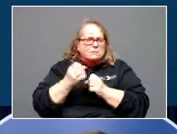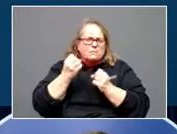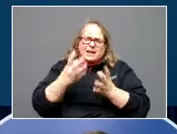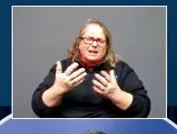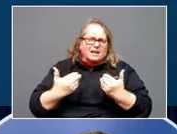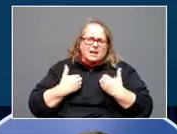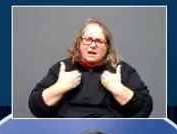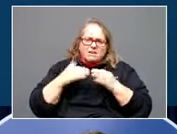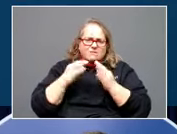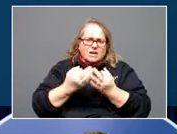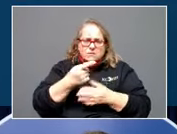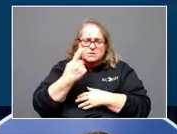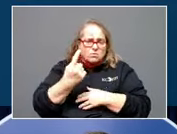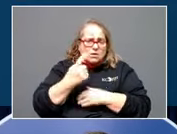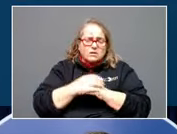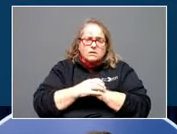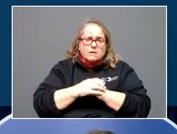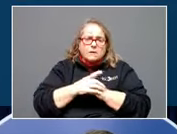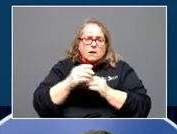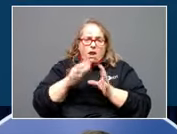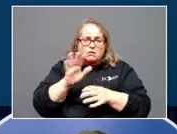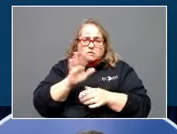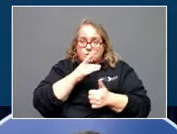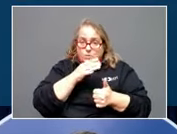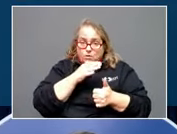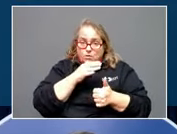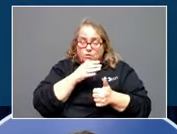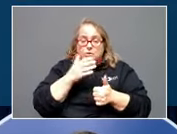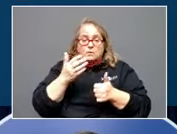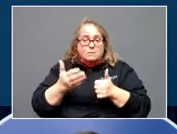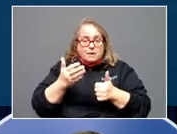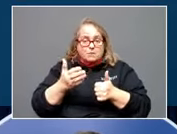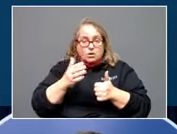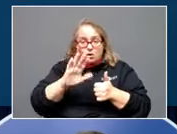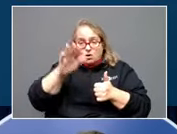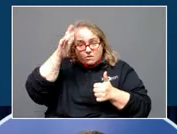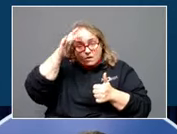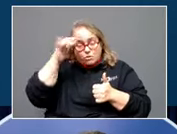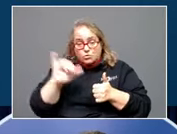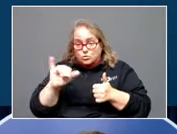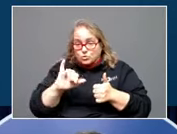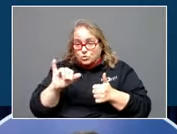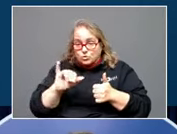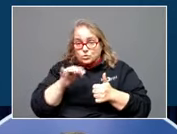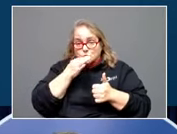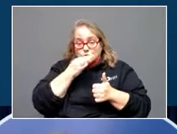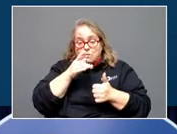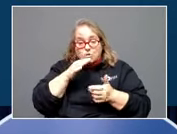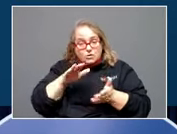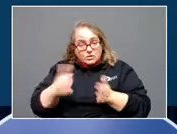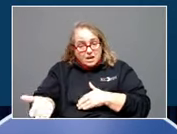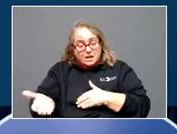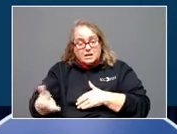She'd lost her mom. She might lose her dad. It was really hard. Met a woman